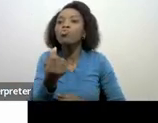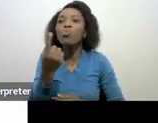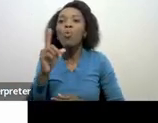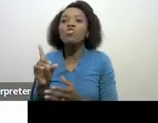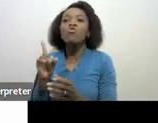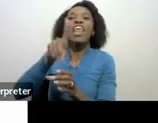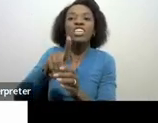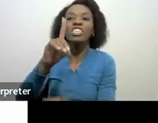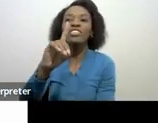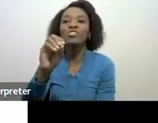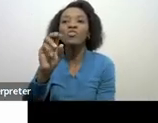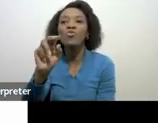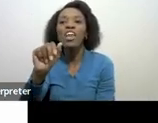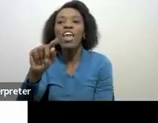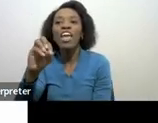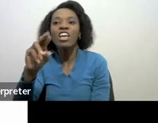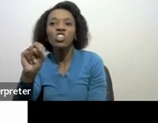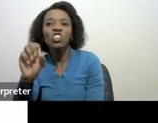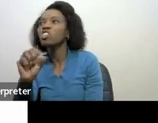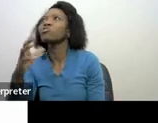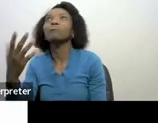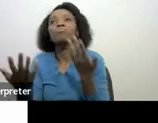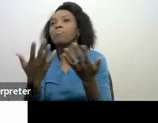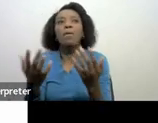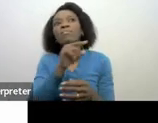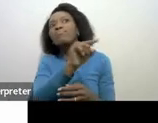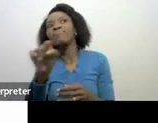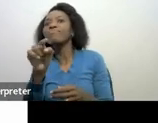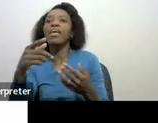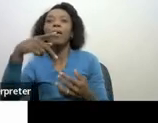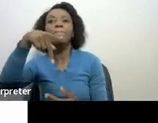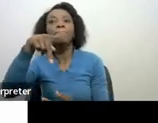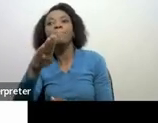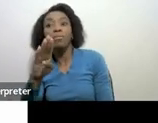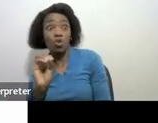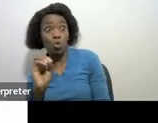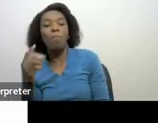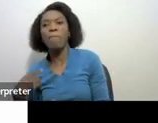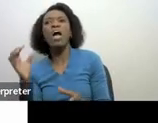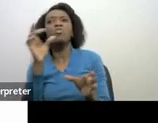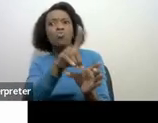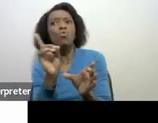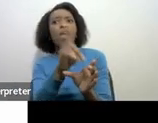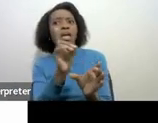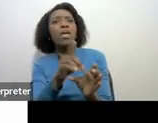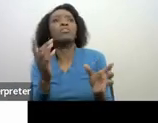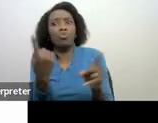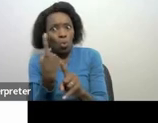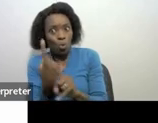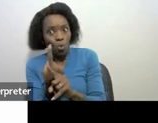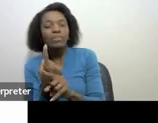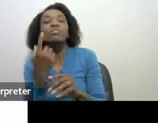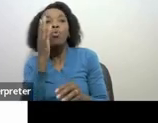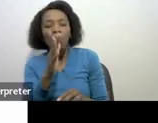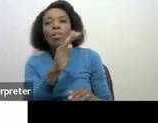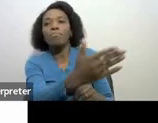registered public benefit organizations you will receive the section 18 certificate which shows how much you've donated